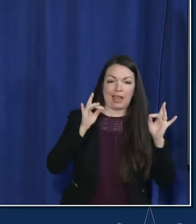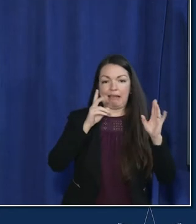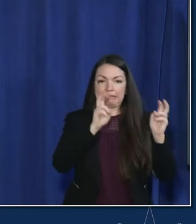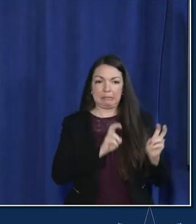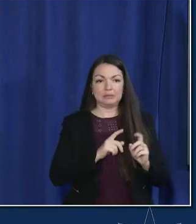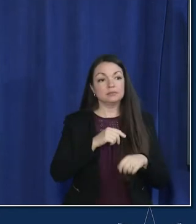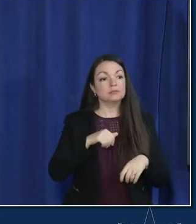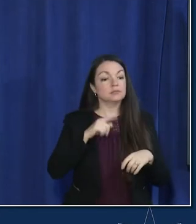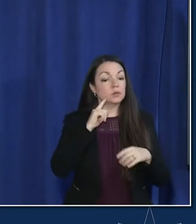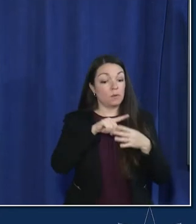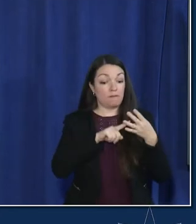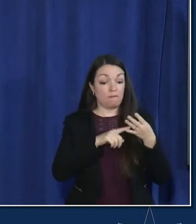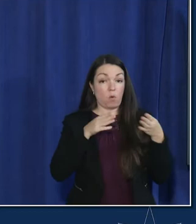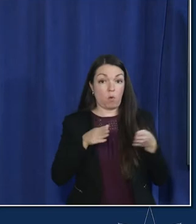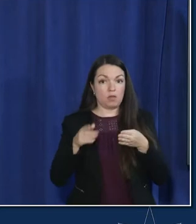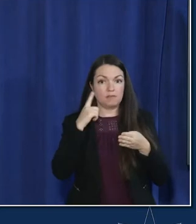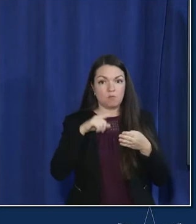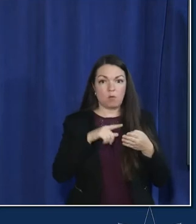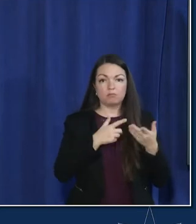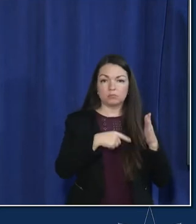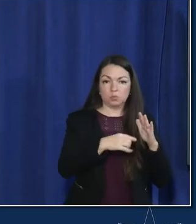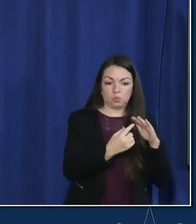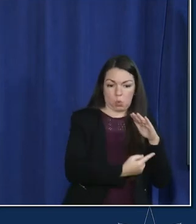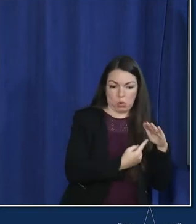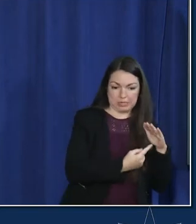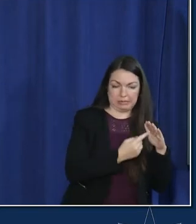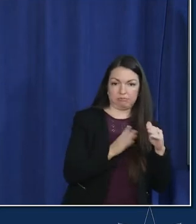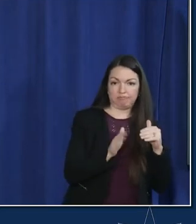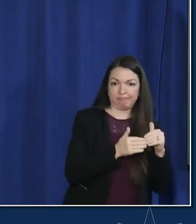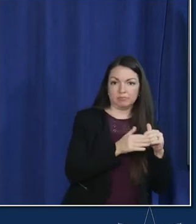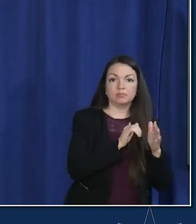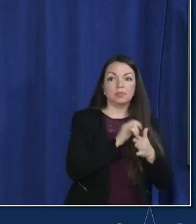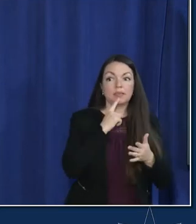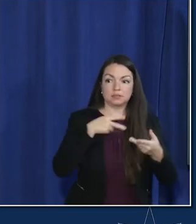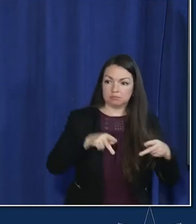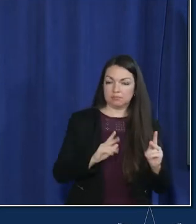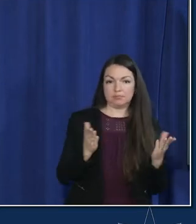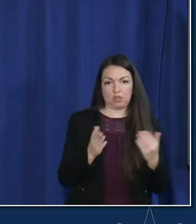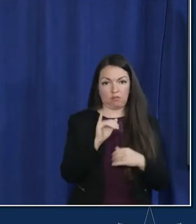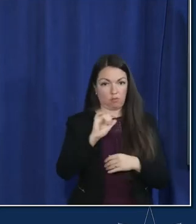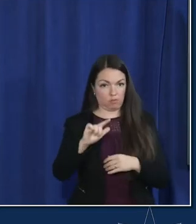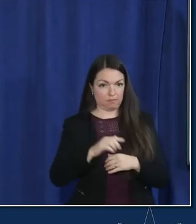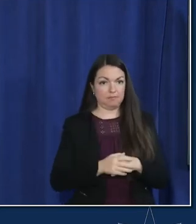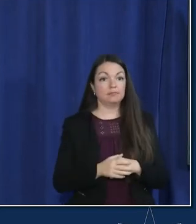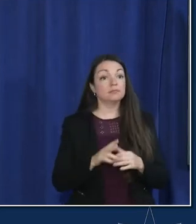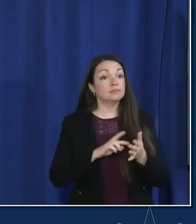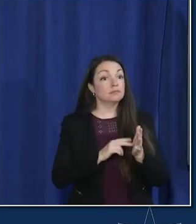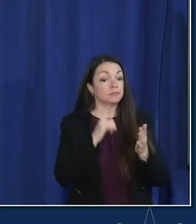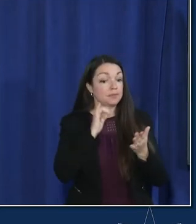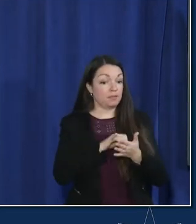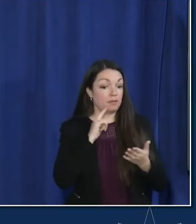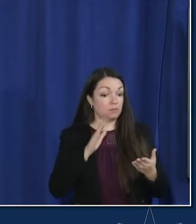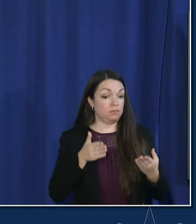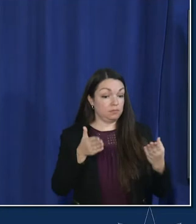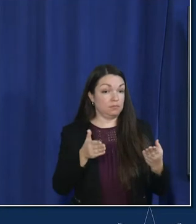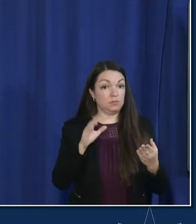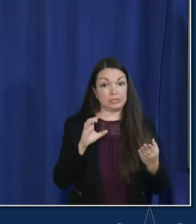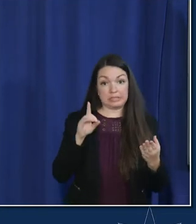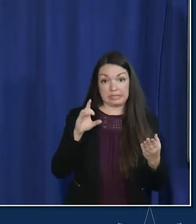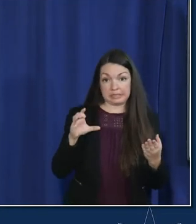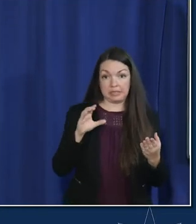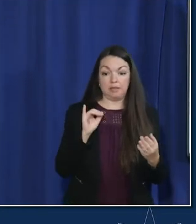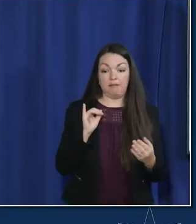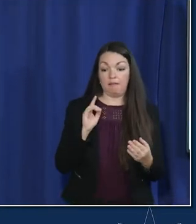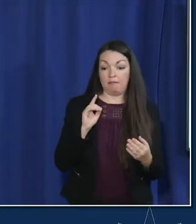different mechanisms for quarantine that's permissible um in here in illinois um at the recommendation of both cdc and